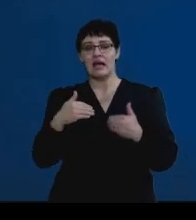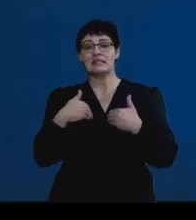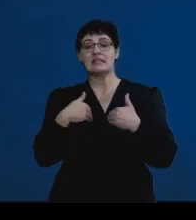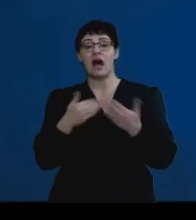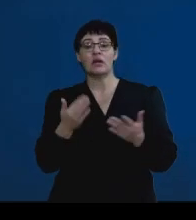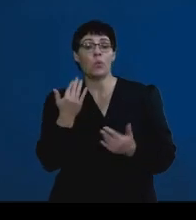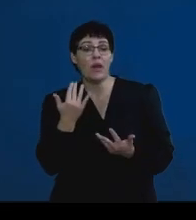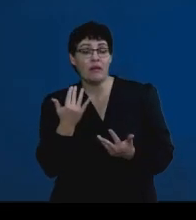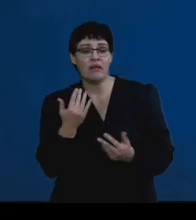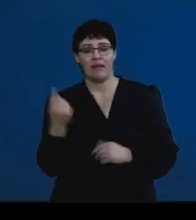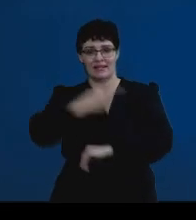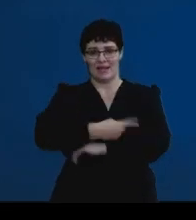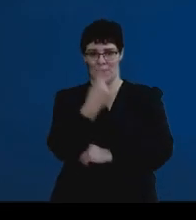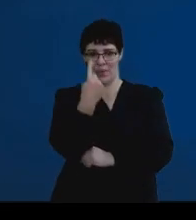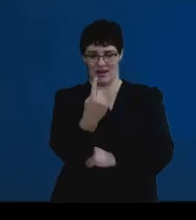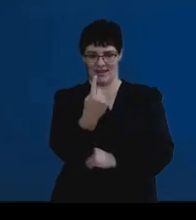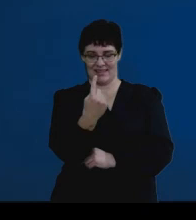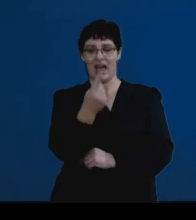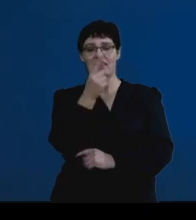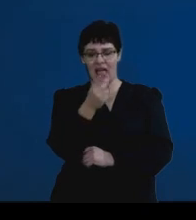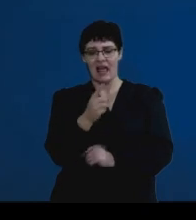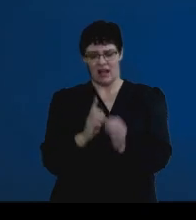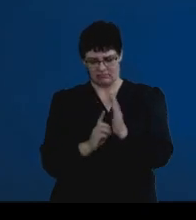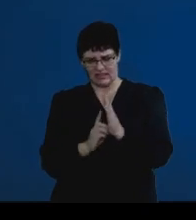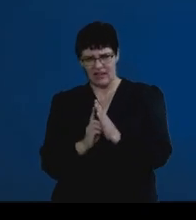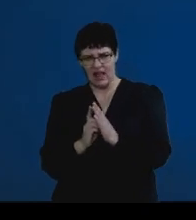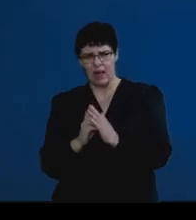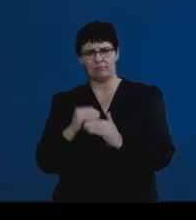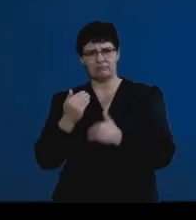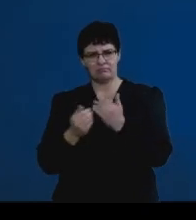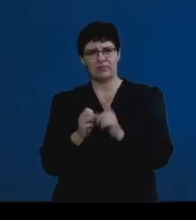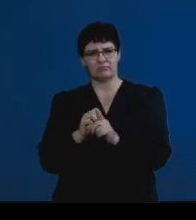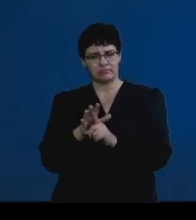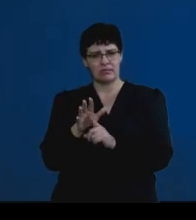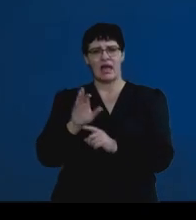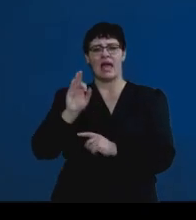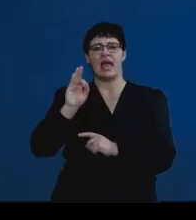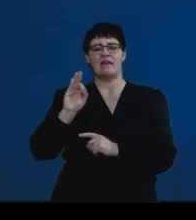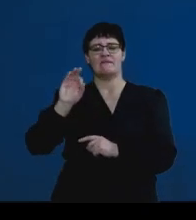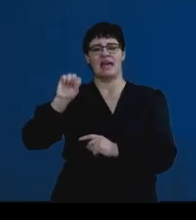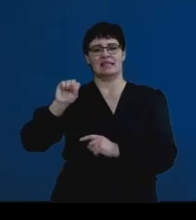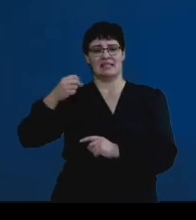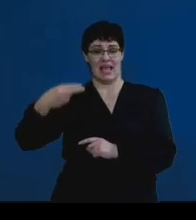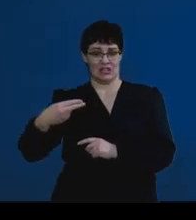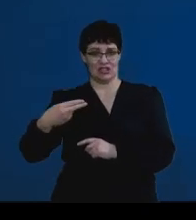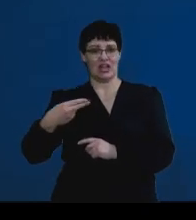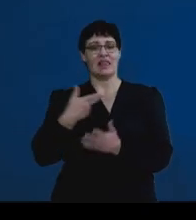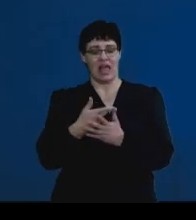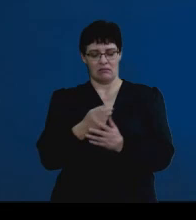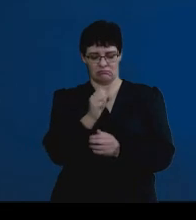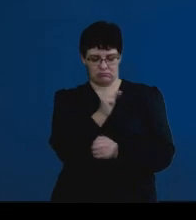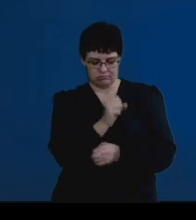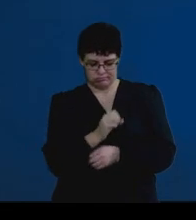1. That follicle develops gradually, under the influence of FSH, to become a mature follicle,